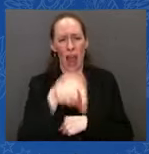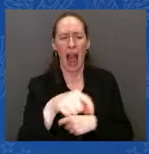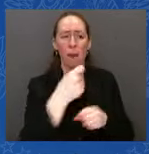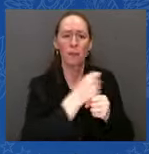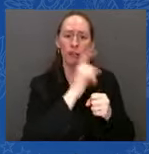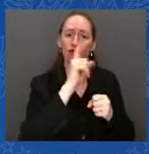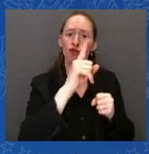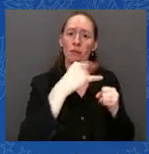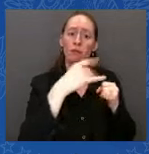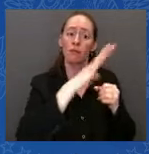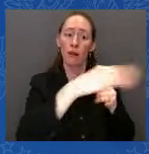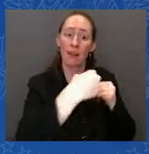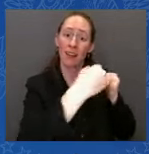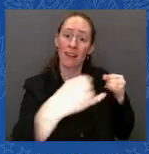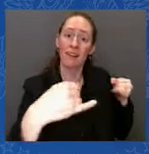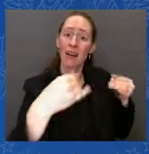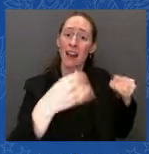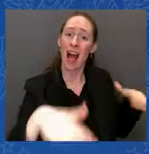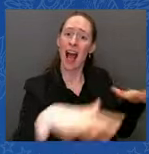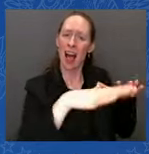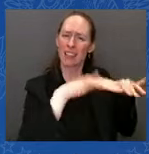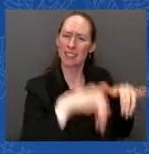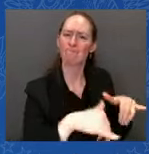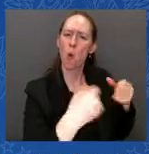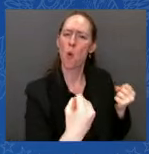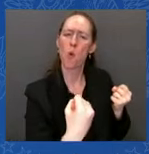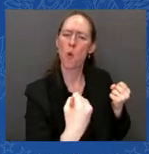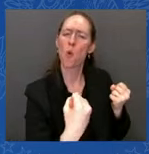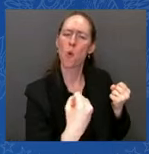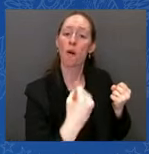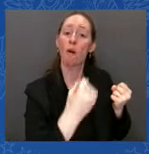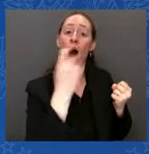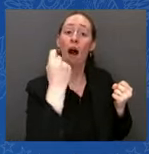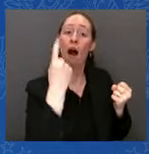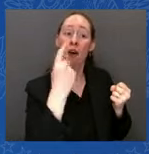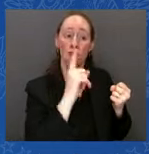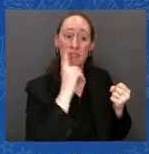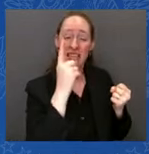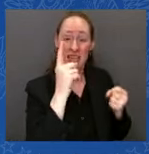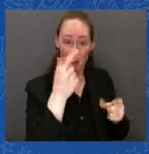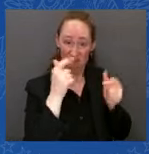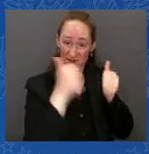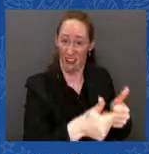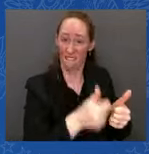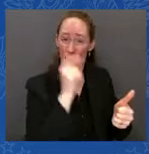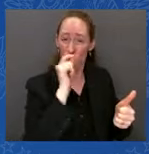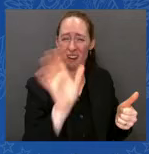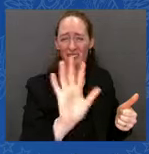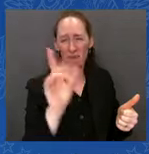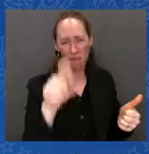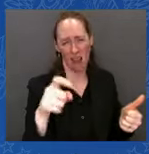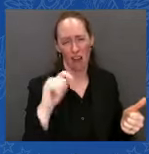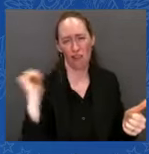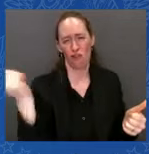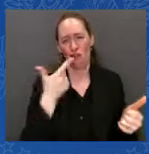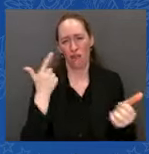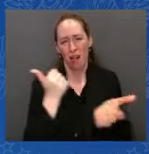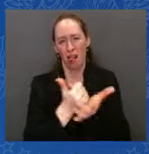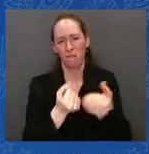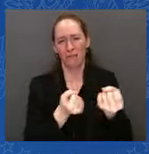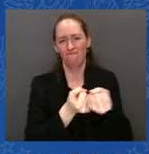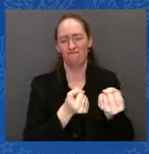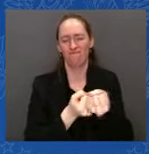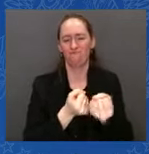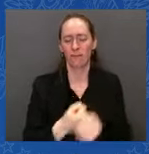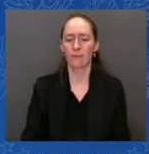Not just a it's a worldwide commitment. Last week, Germany, in Germany, Secretary Austin convened the Ukraine Defense Contact